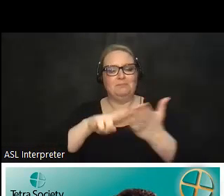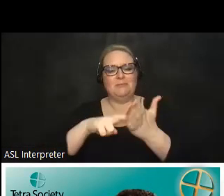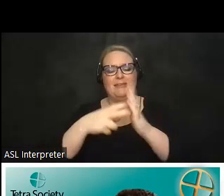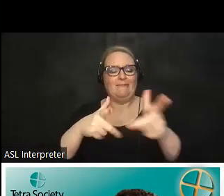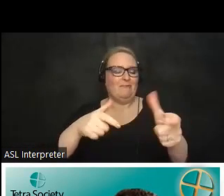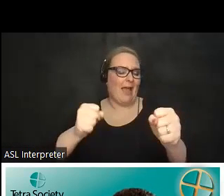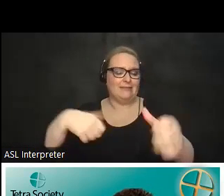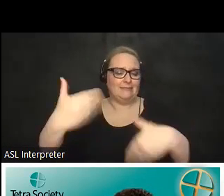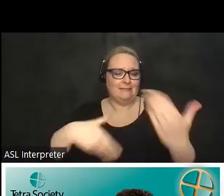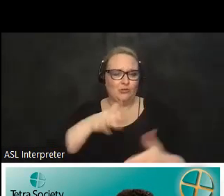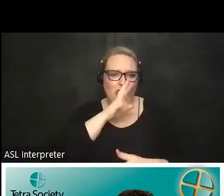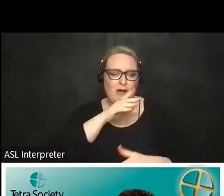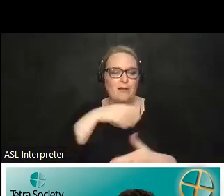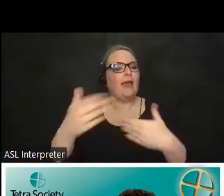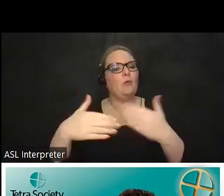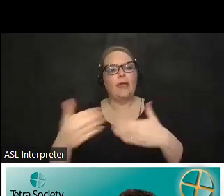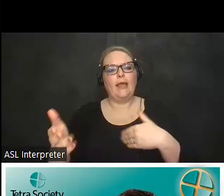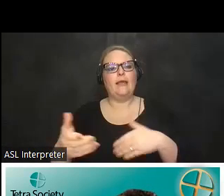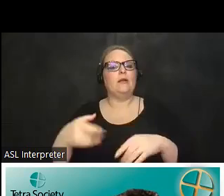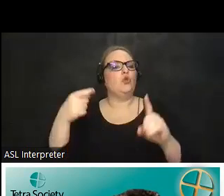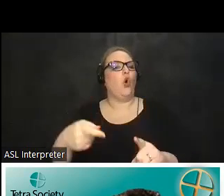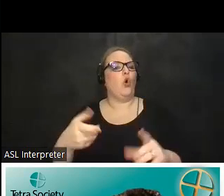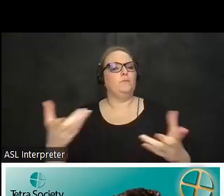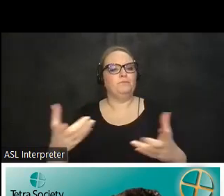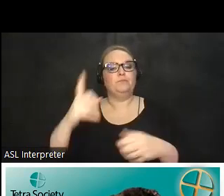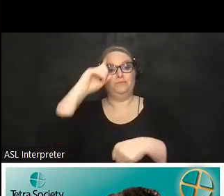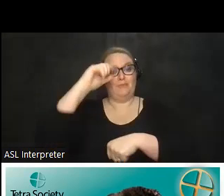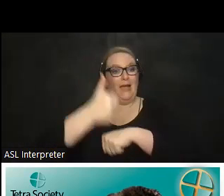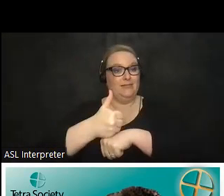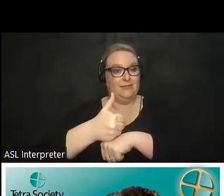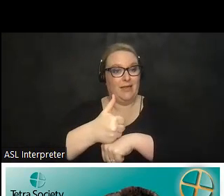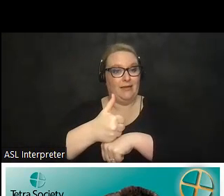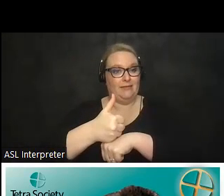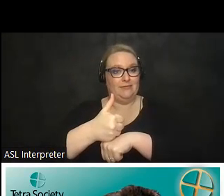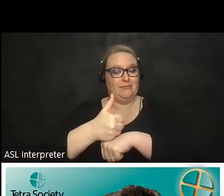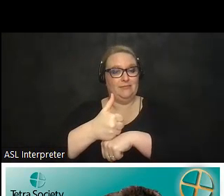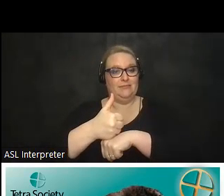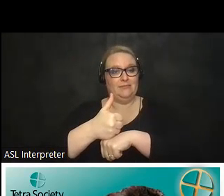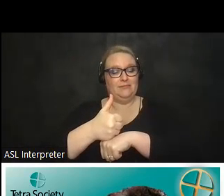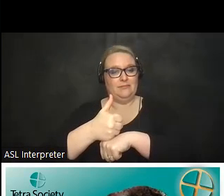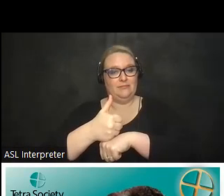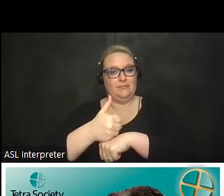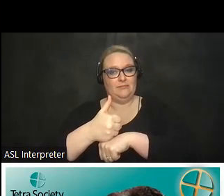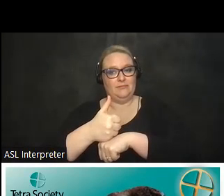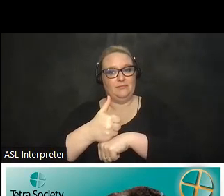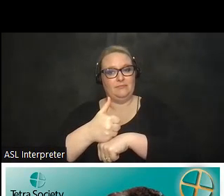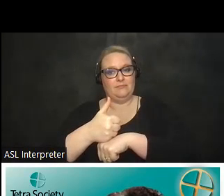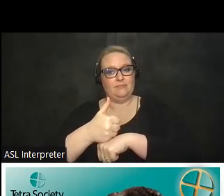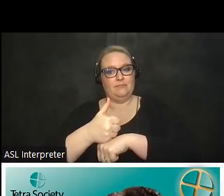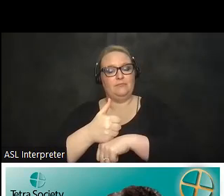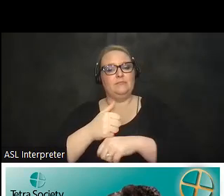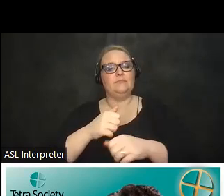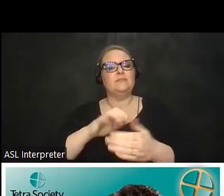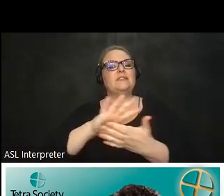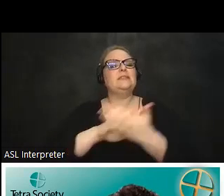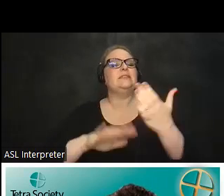how do we get there so the mindset um of what design um what design